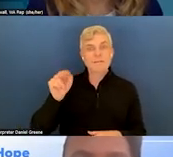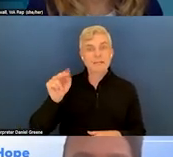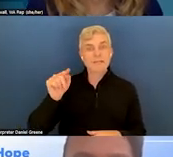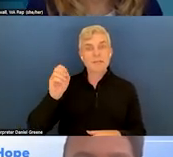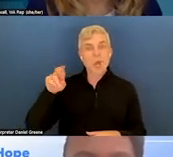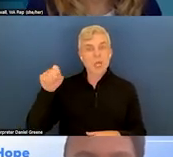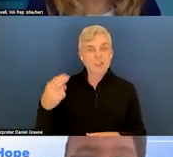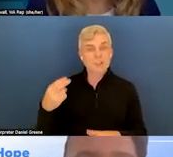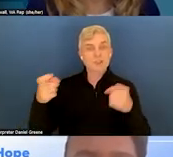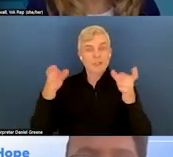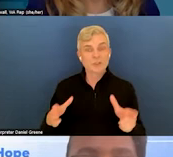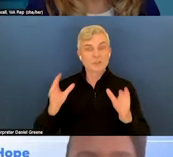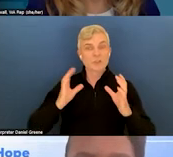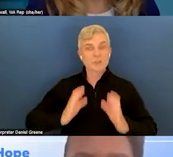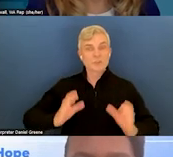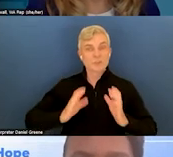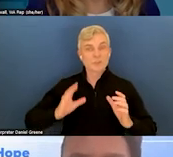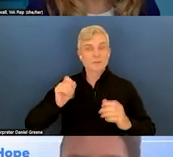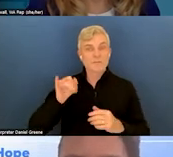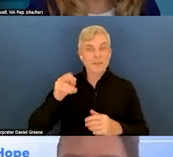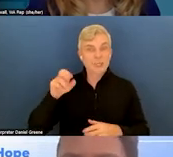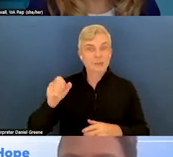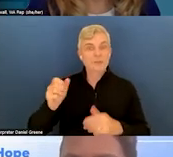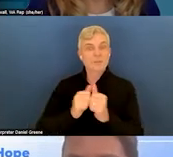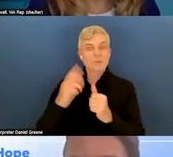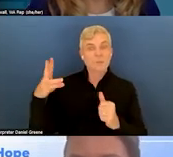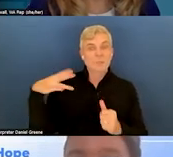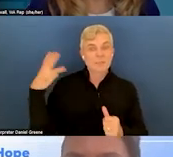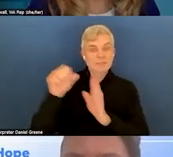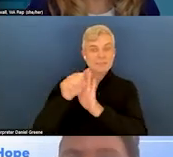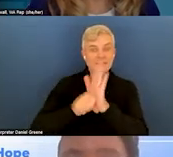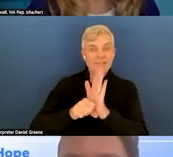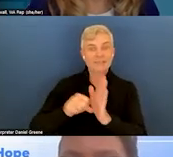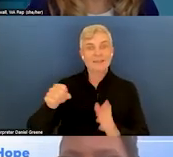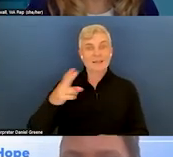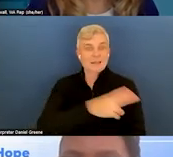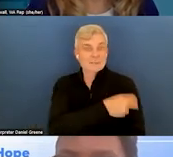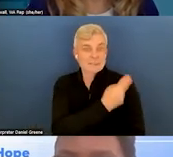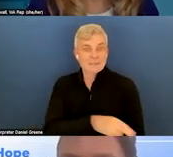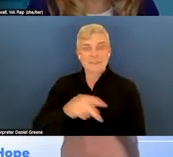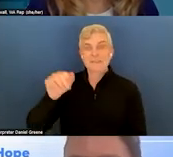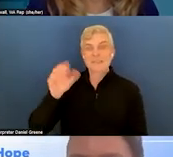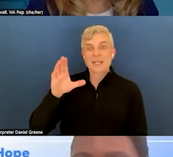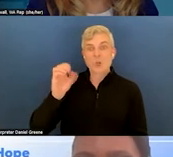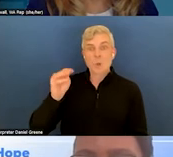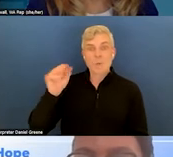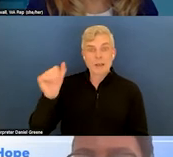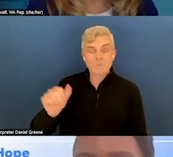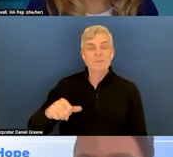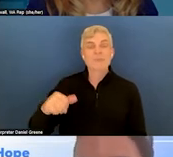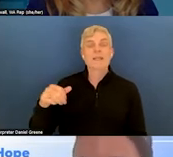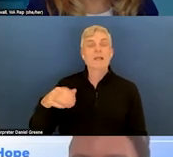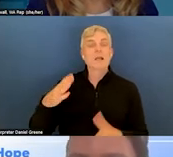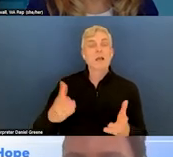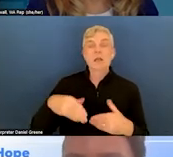Consumer Affairs with Washington State Hospital in Tacoma. Bipasha and Laura, I'll turn it over to you all.